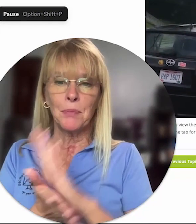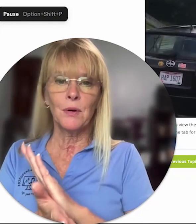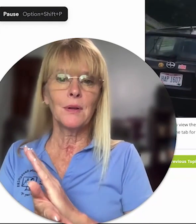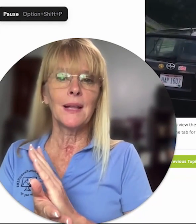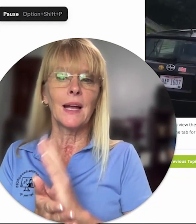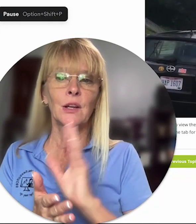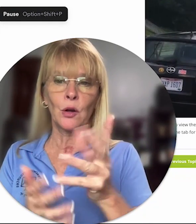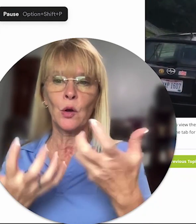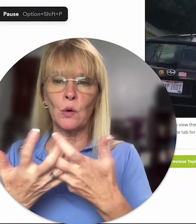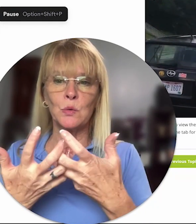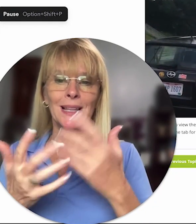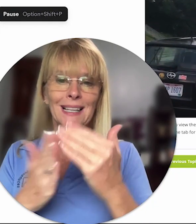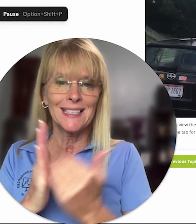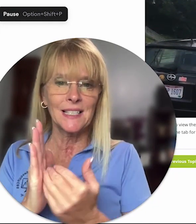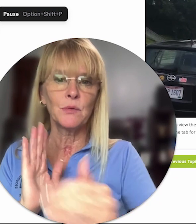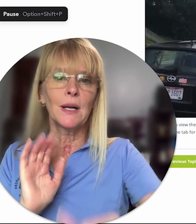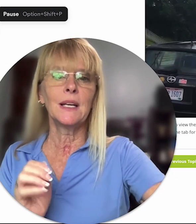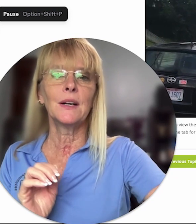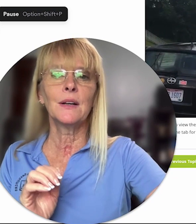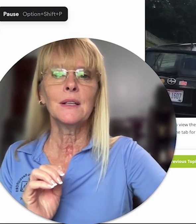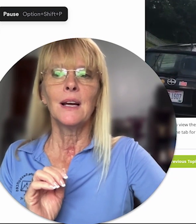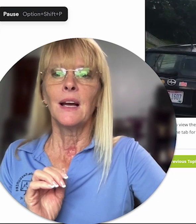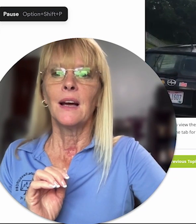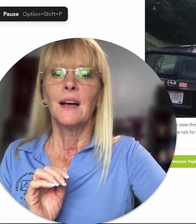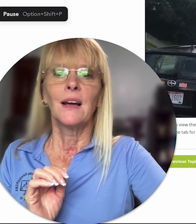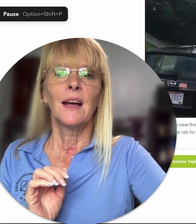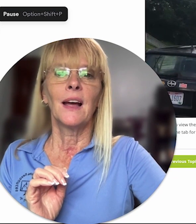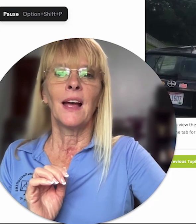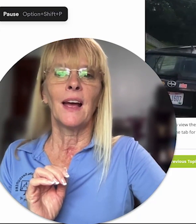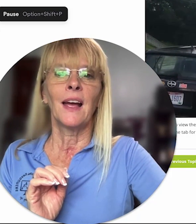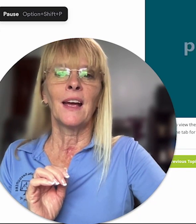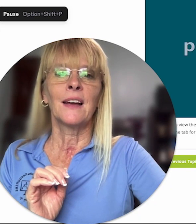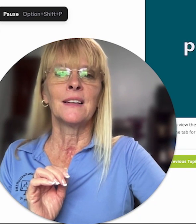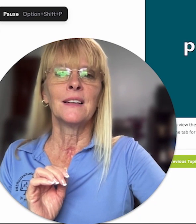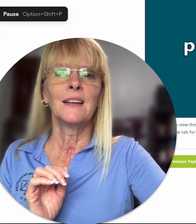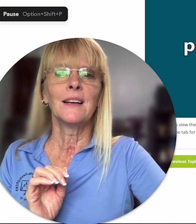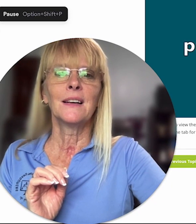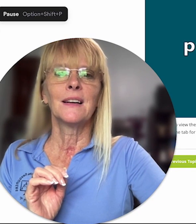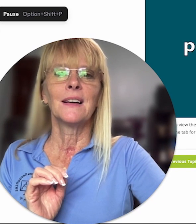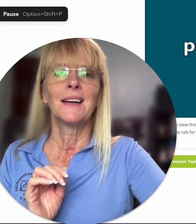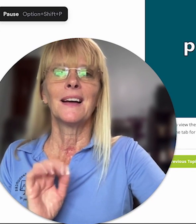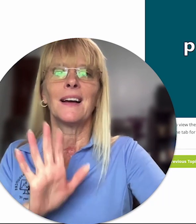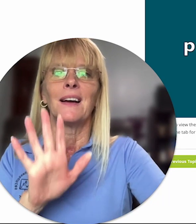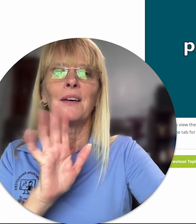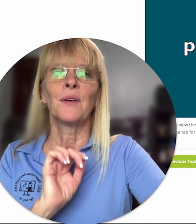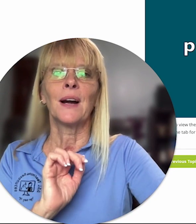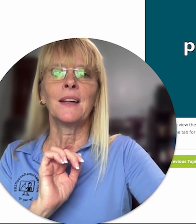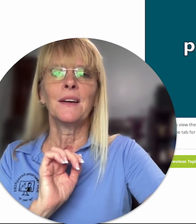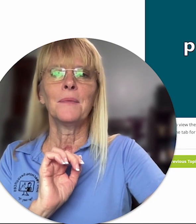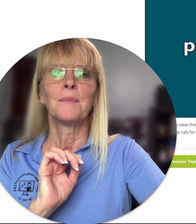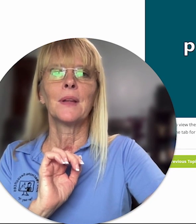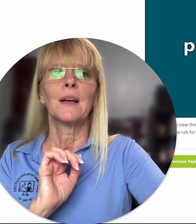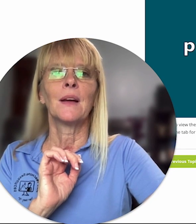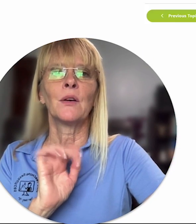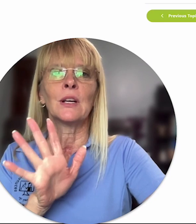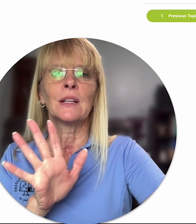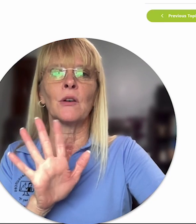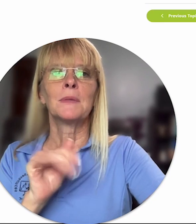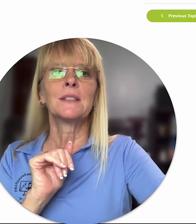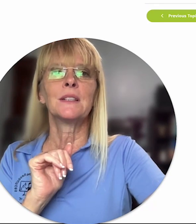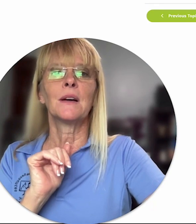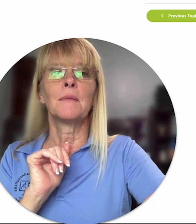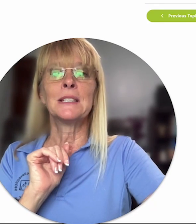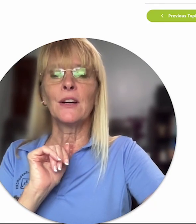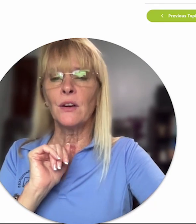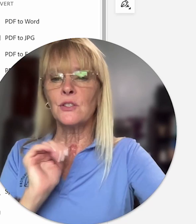the paper that goes with the lesson right here and right here we click